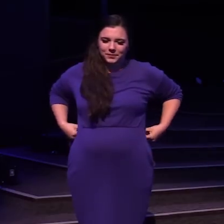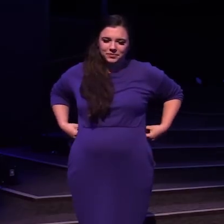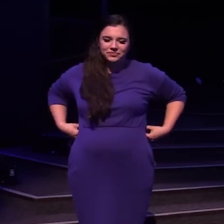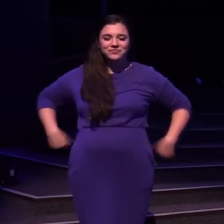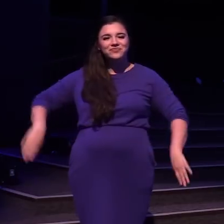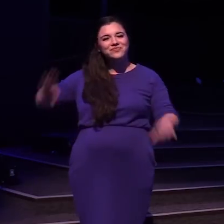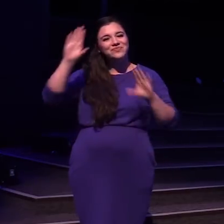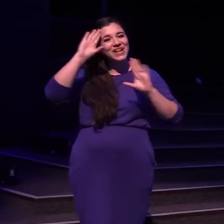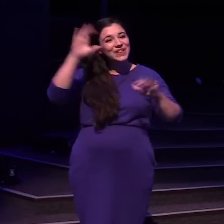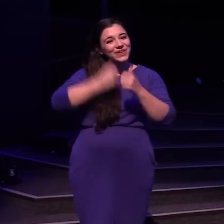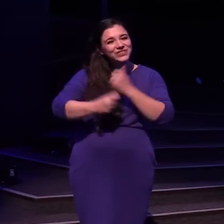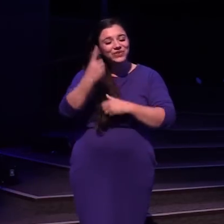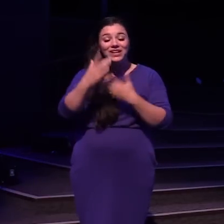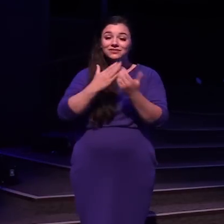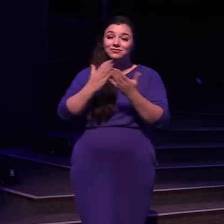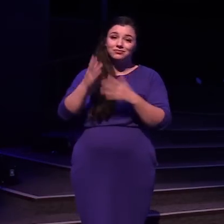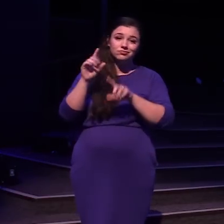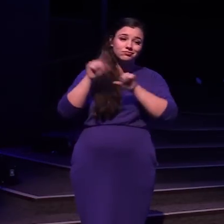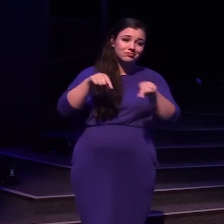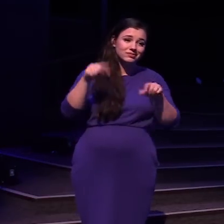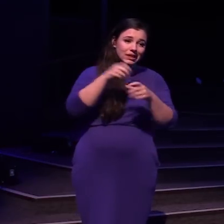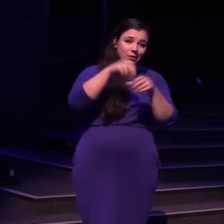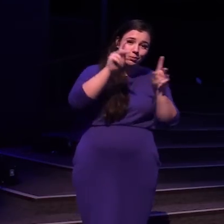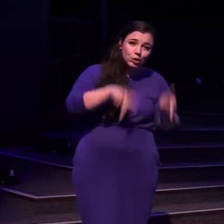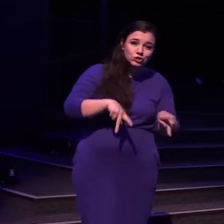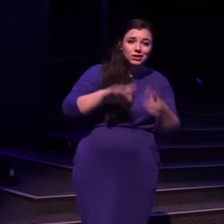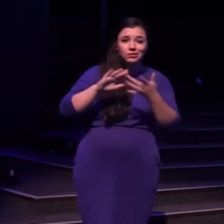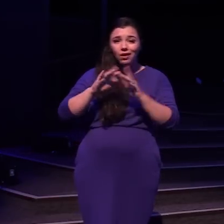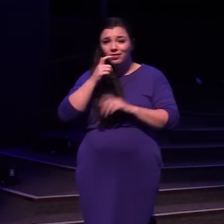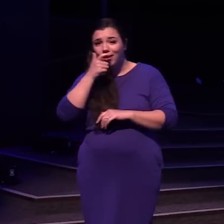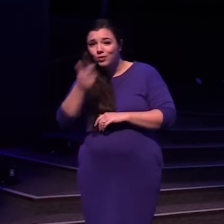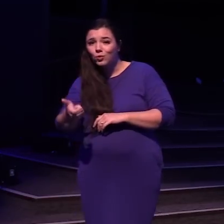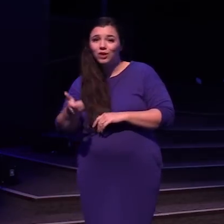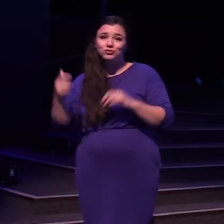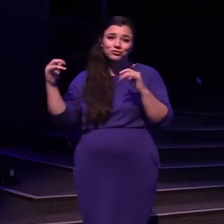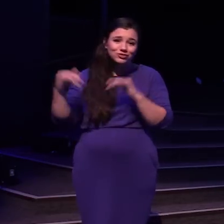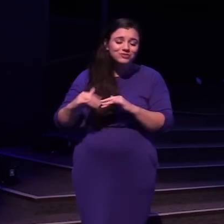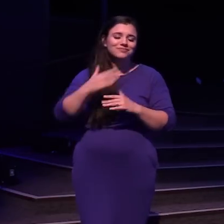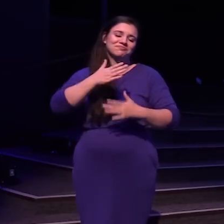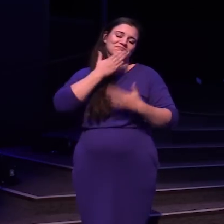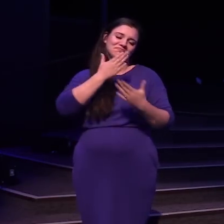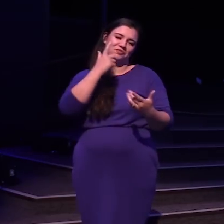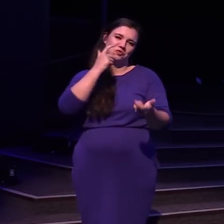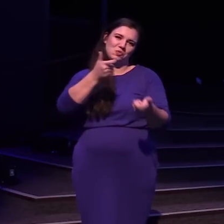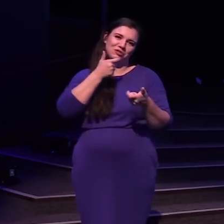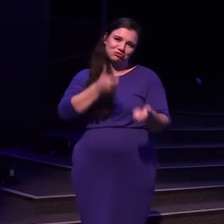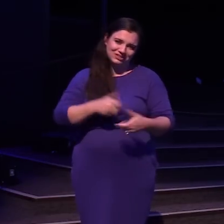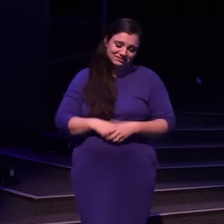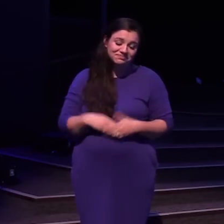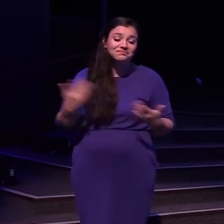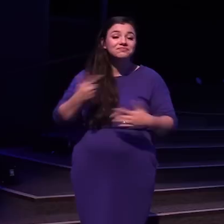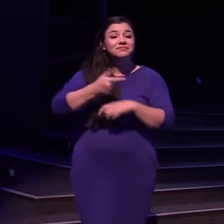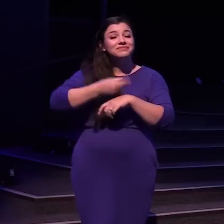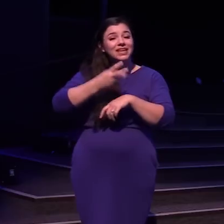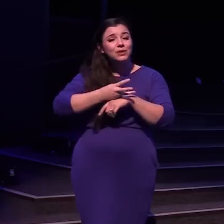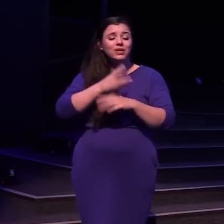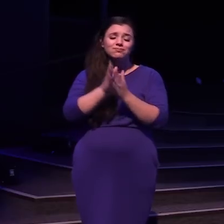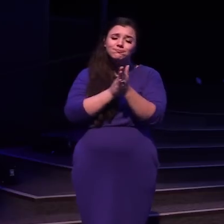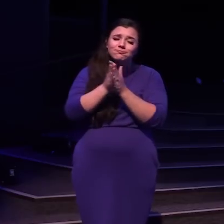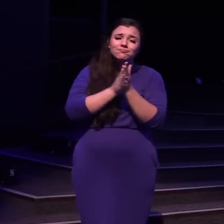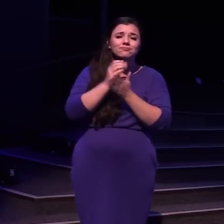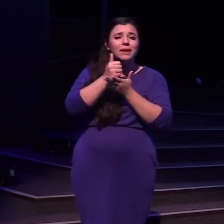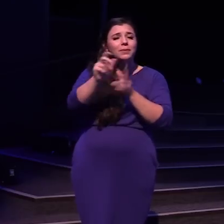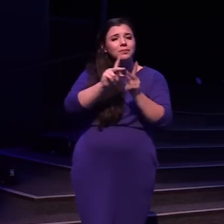Hey everyone Whether you're at a campus, a gathering, or online We're so glad that you're joining us At Gateway, we're passionate about helping people